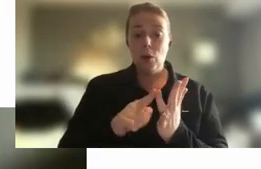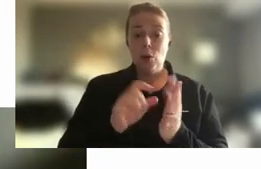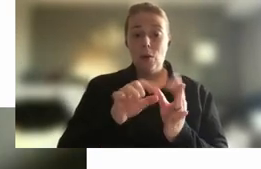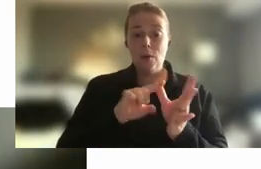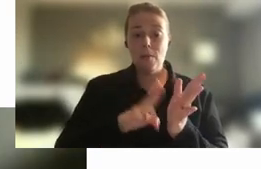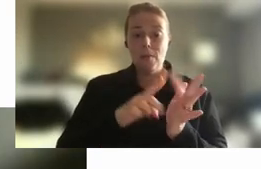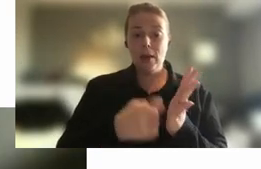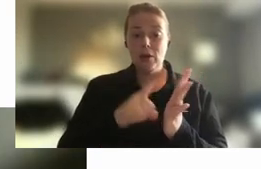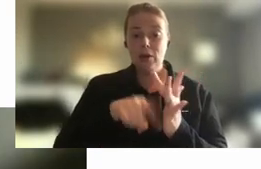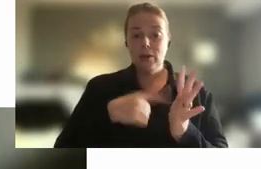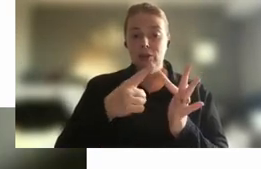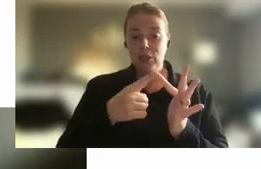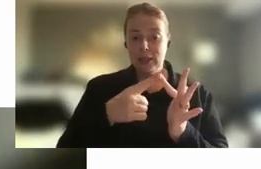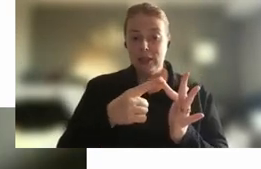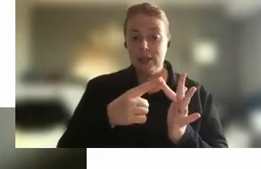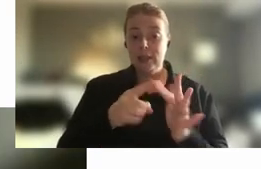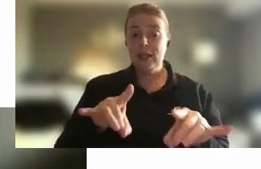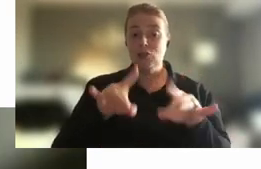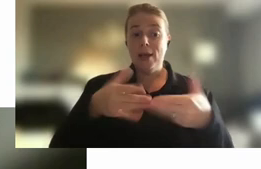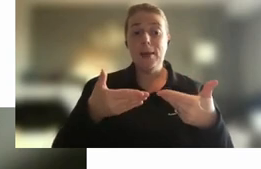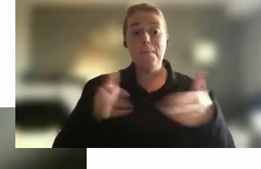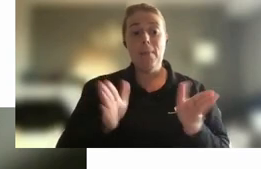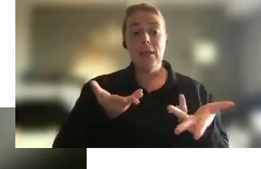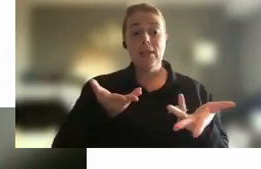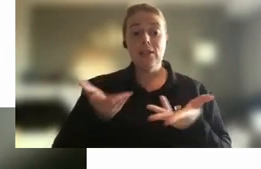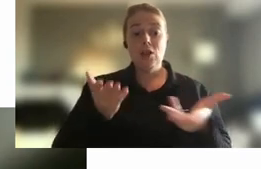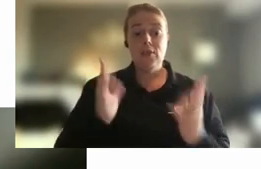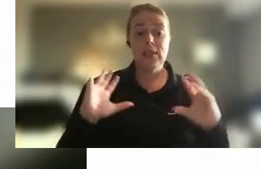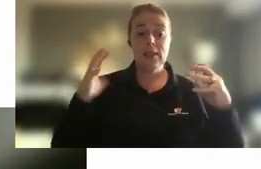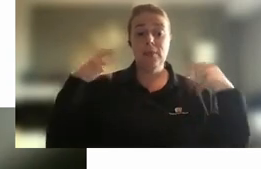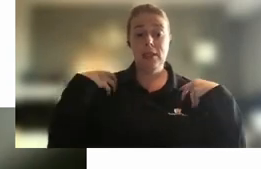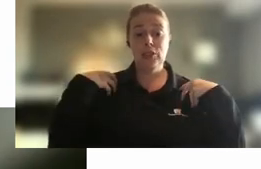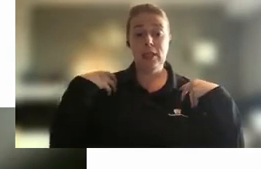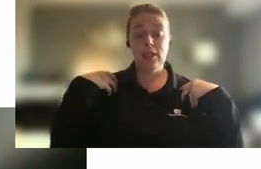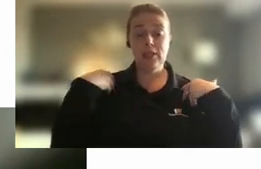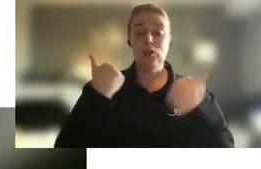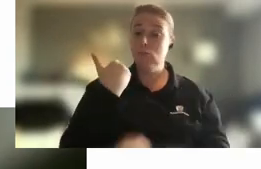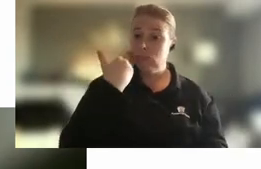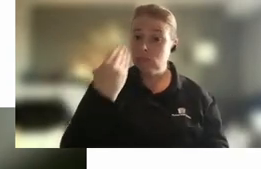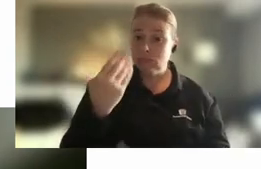Service Deputy Commissioner to deliver the keynote address over to you Shubo